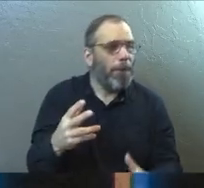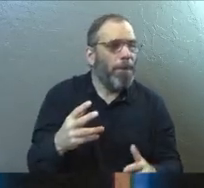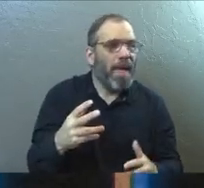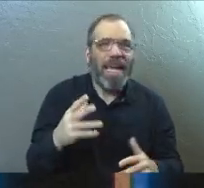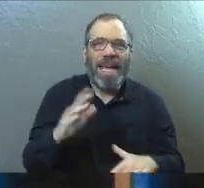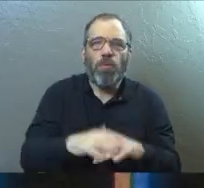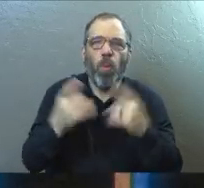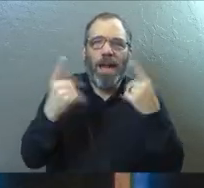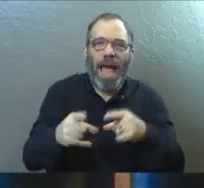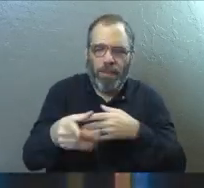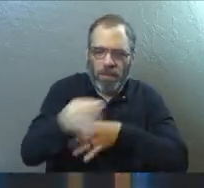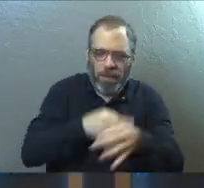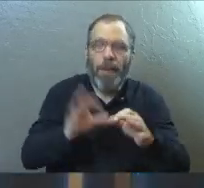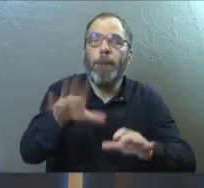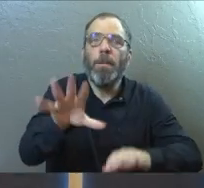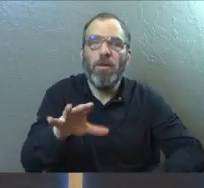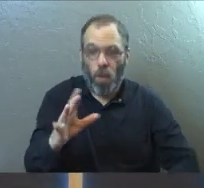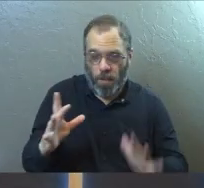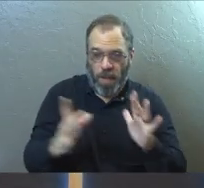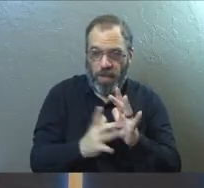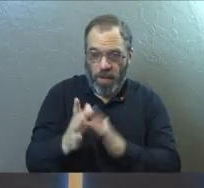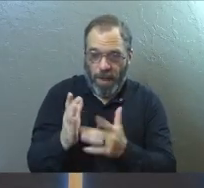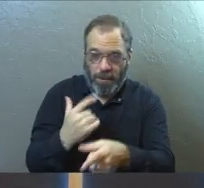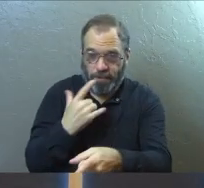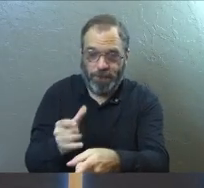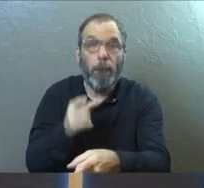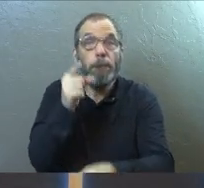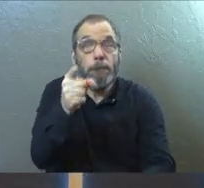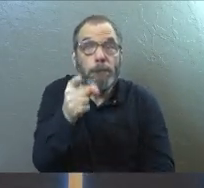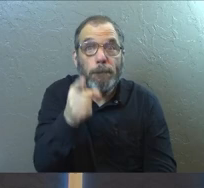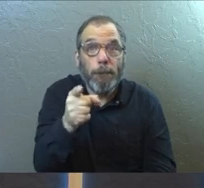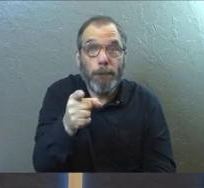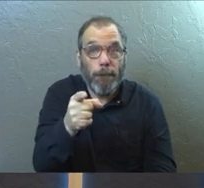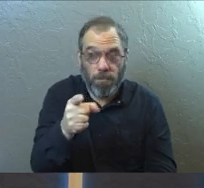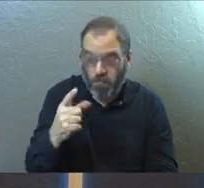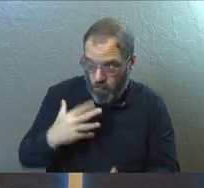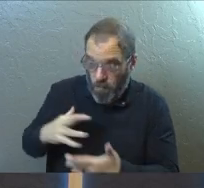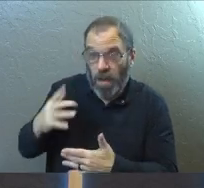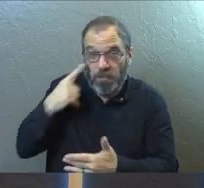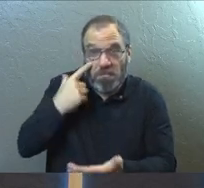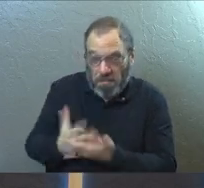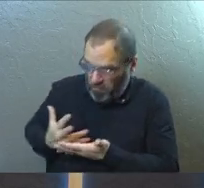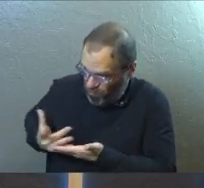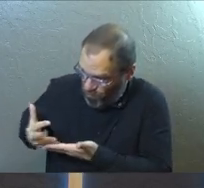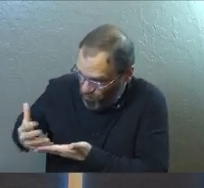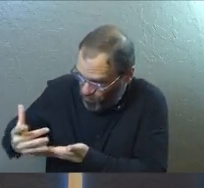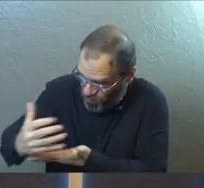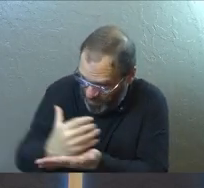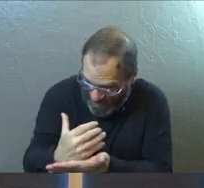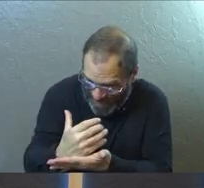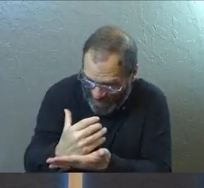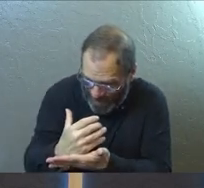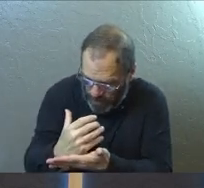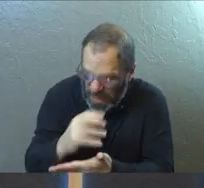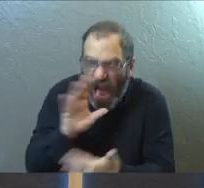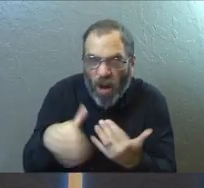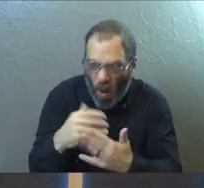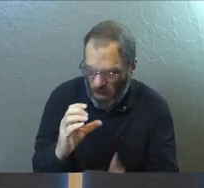what comes in place of that. So the Bible's acknowledging that you may be acquiring all of your evidence, and then there's this gap.